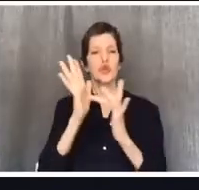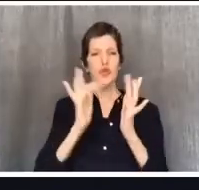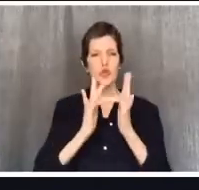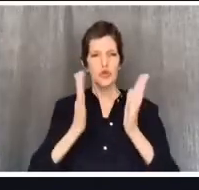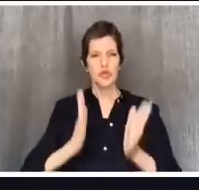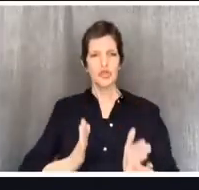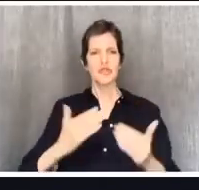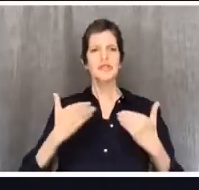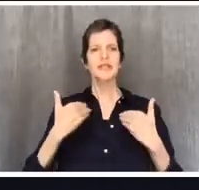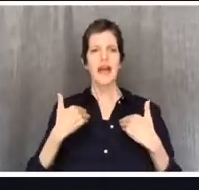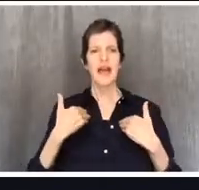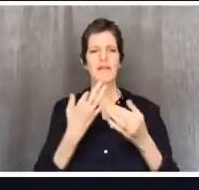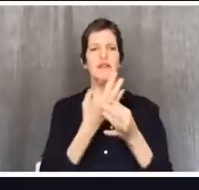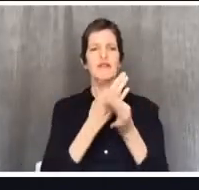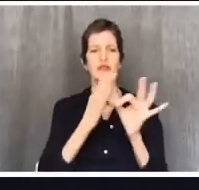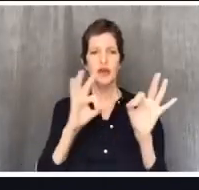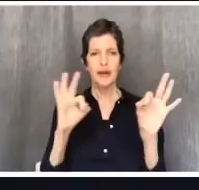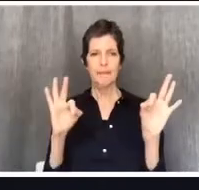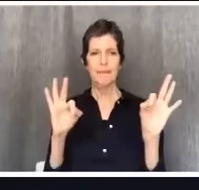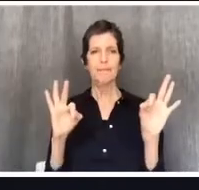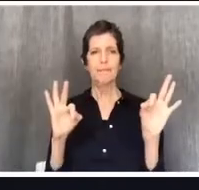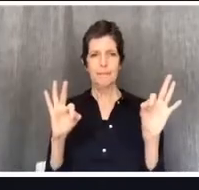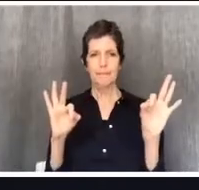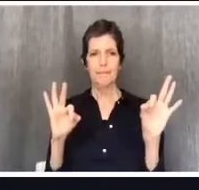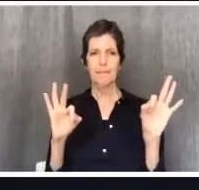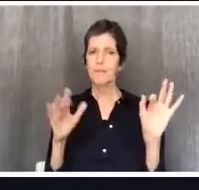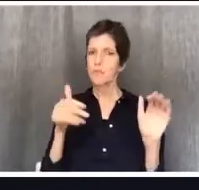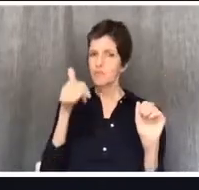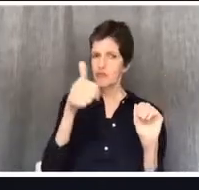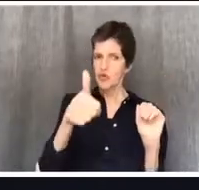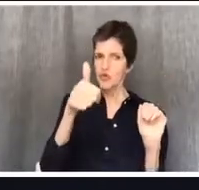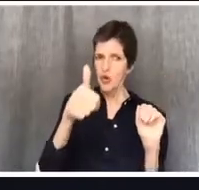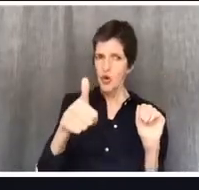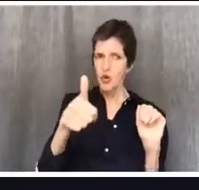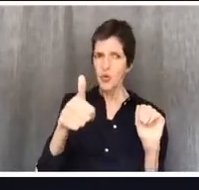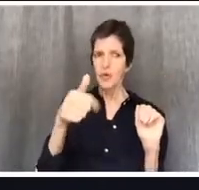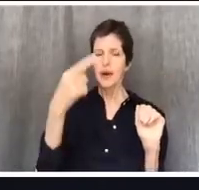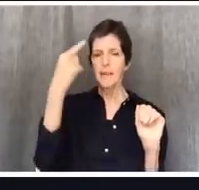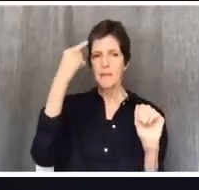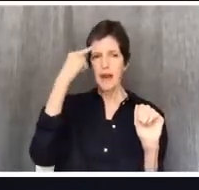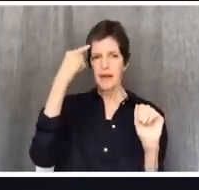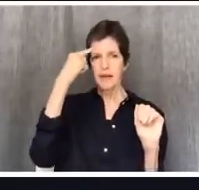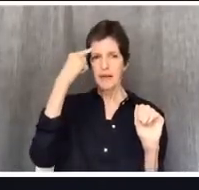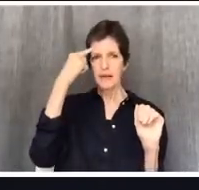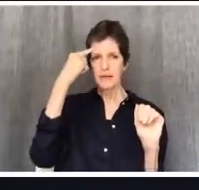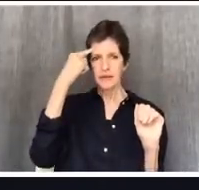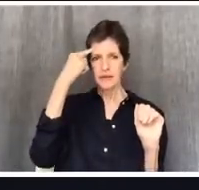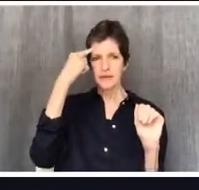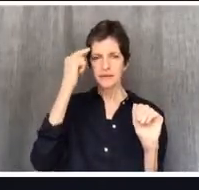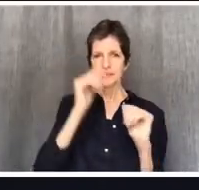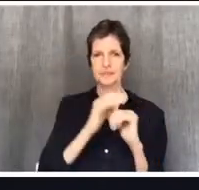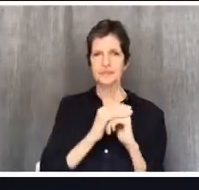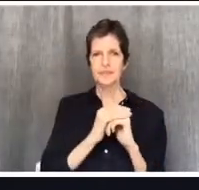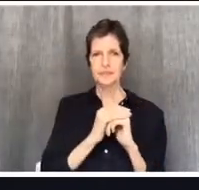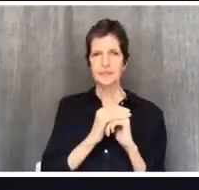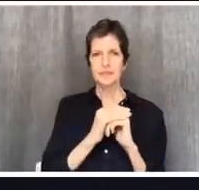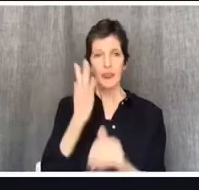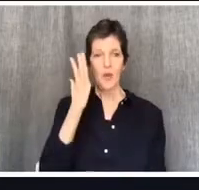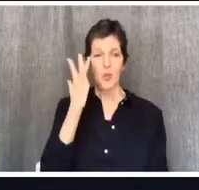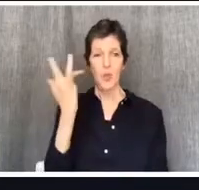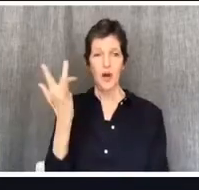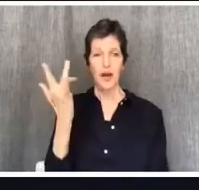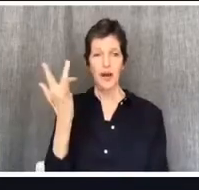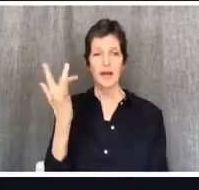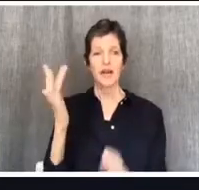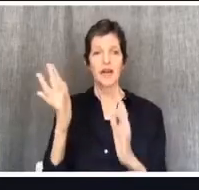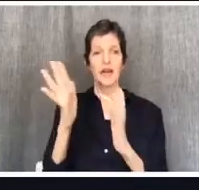when it comes to secondary issues. Christians have a great deal of liberty. Why? Because it is essential that Christians know that